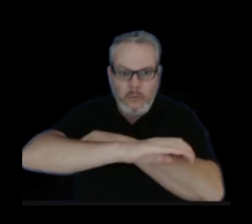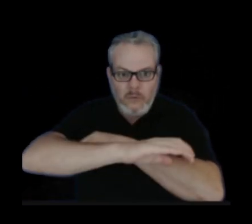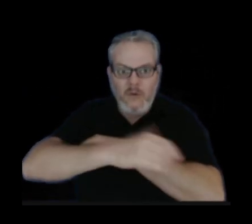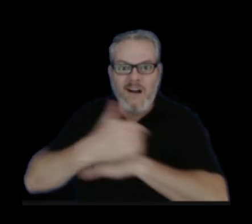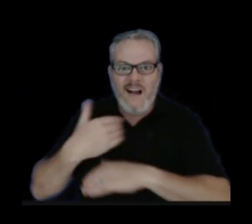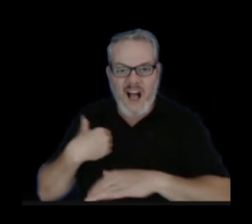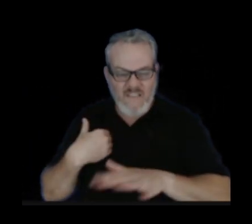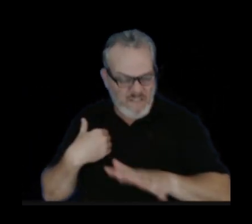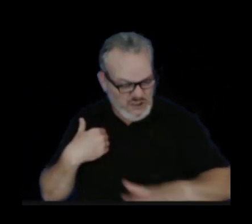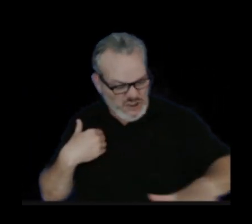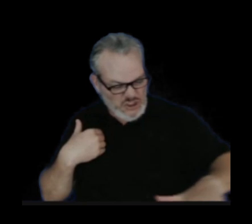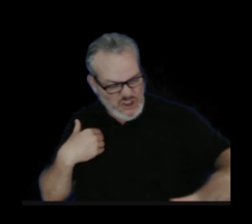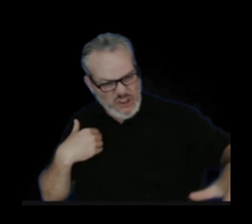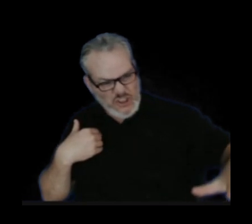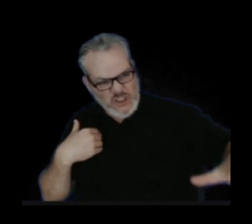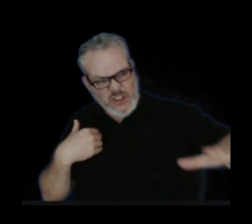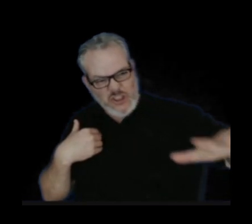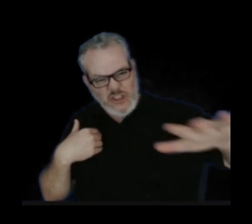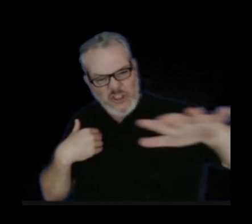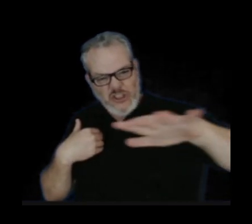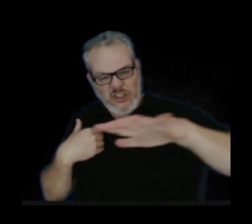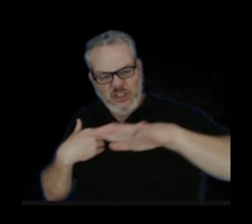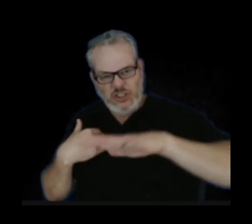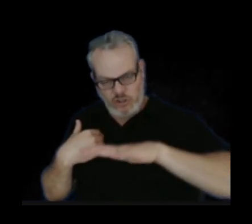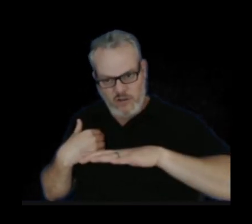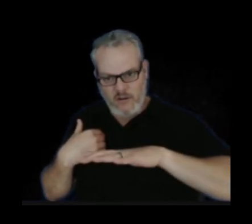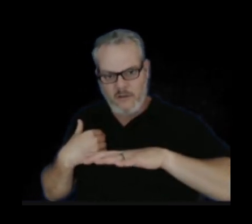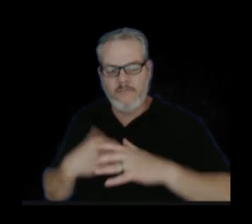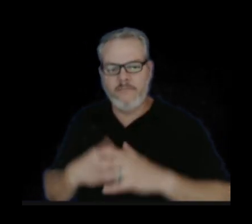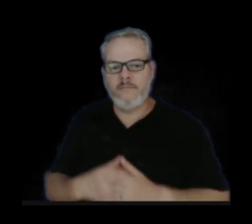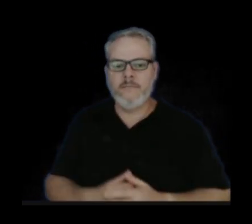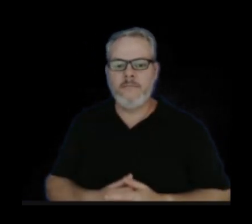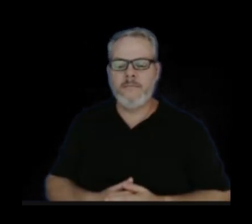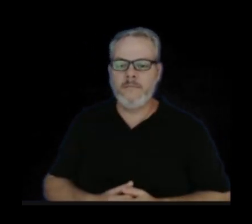floor itself, as indicated there.